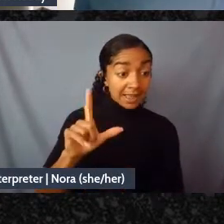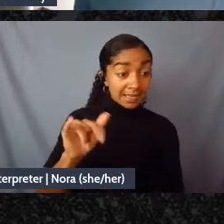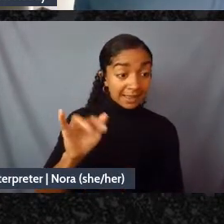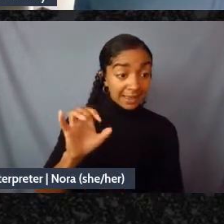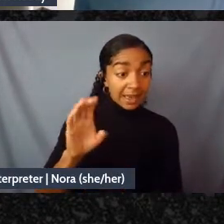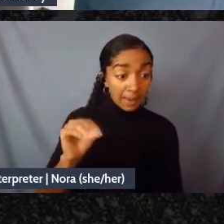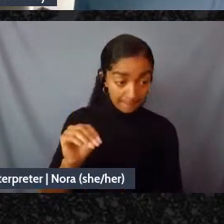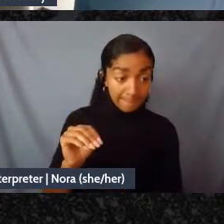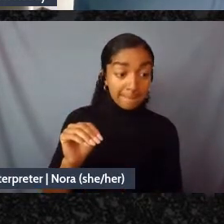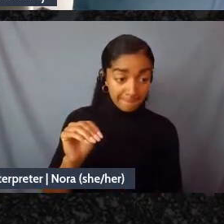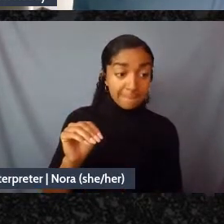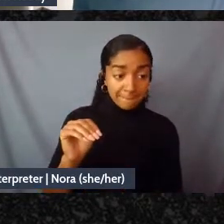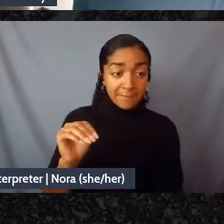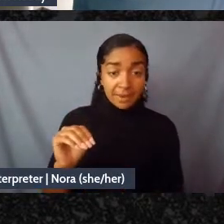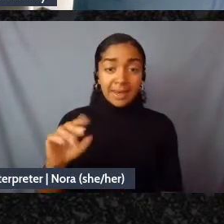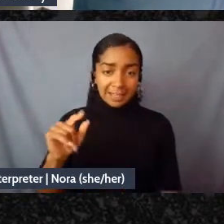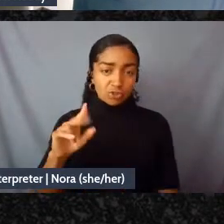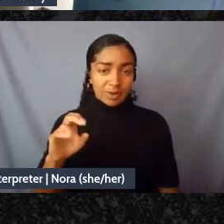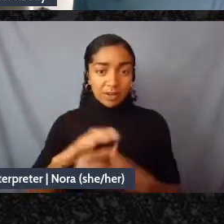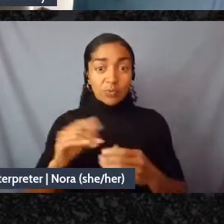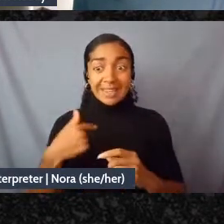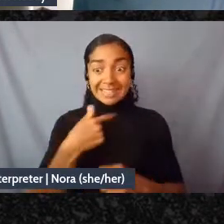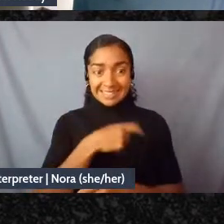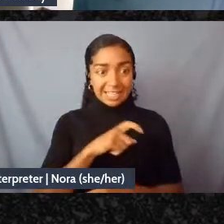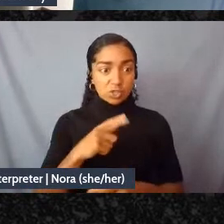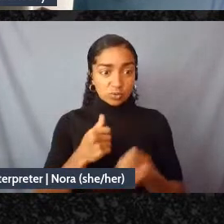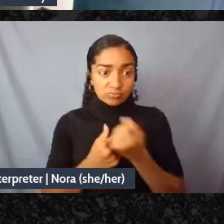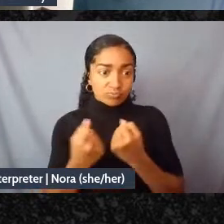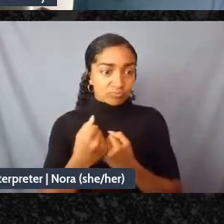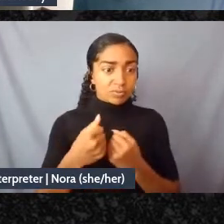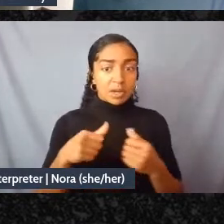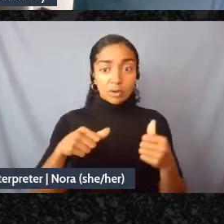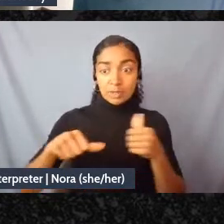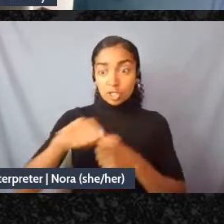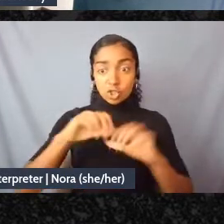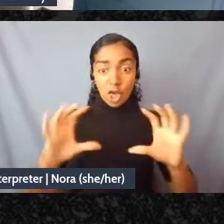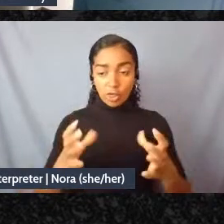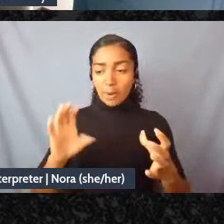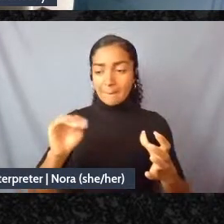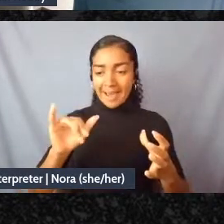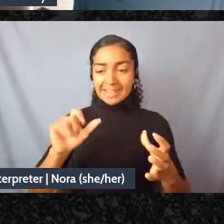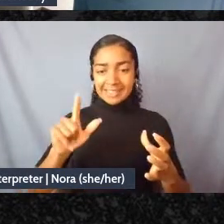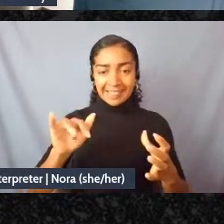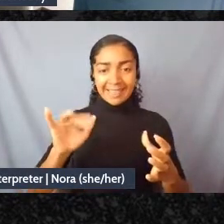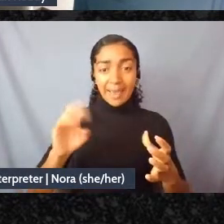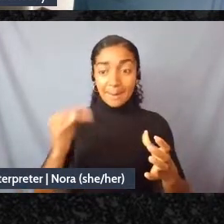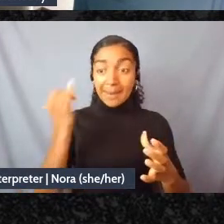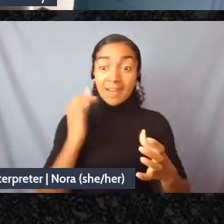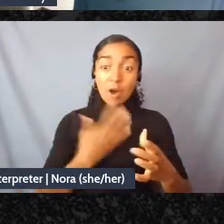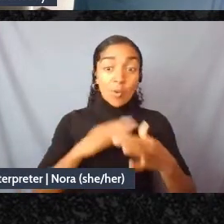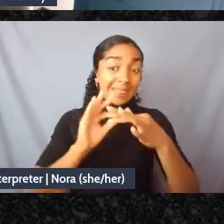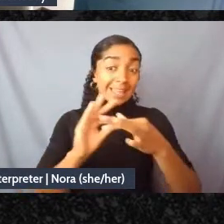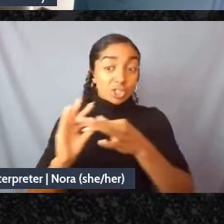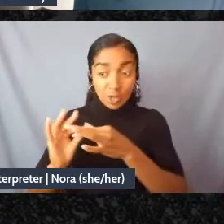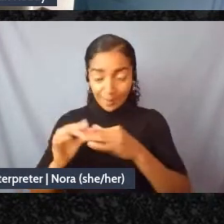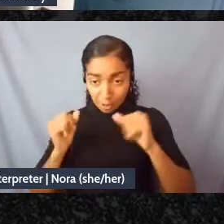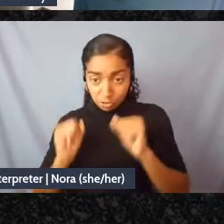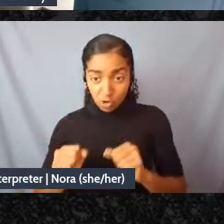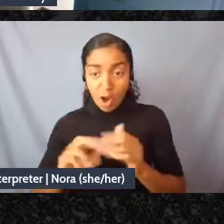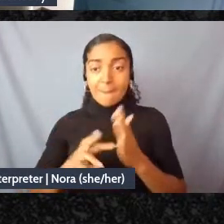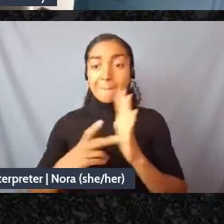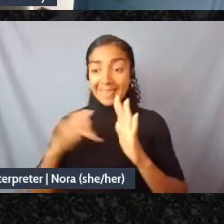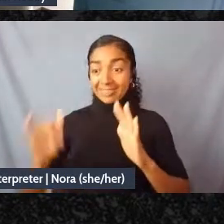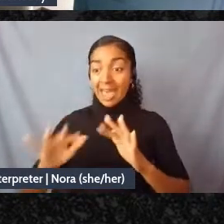mycelium with each other because if the relationships are strong then the relationships can generate the solution for that local place